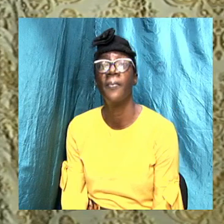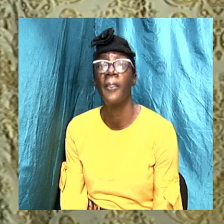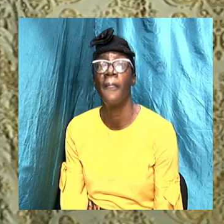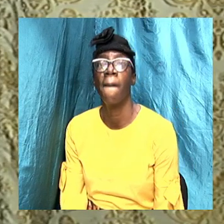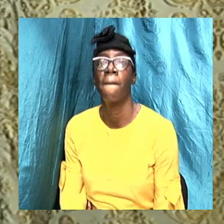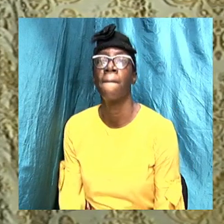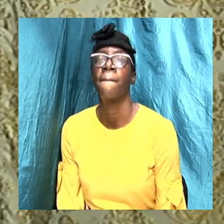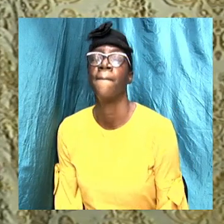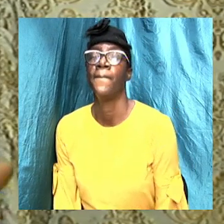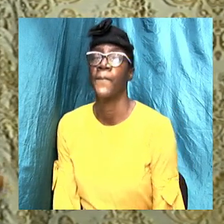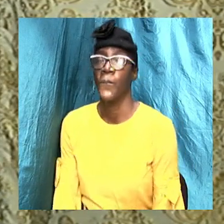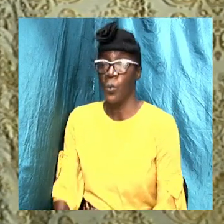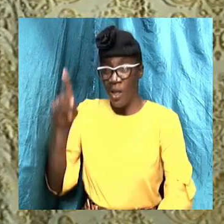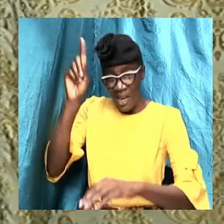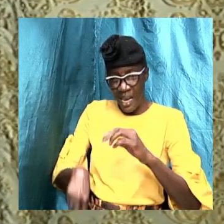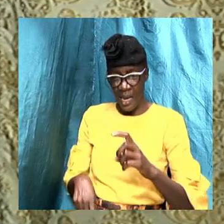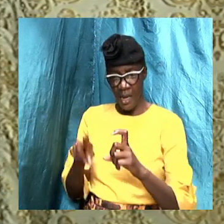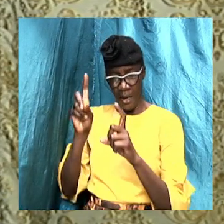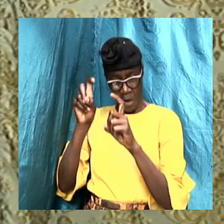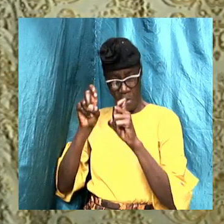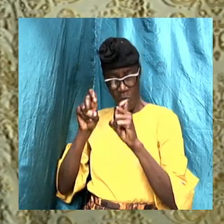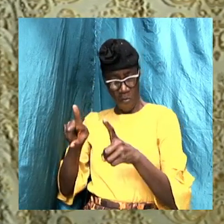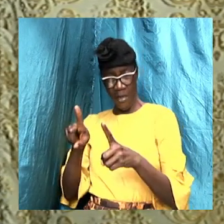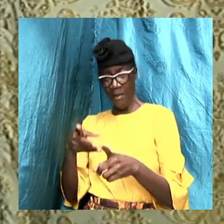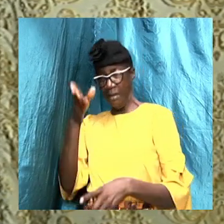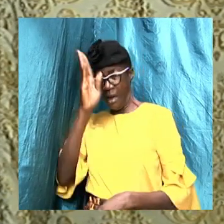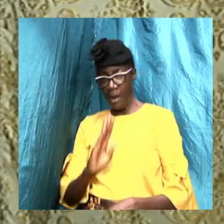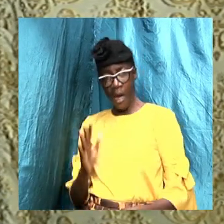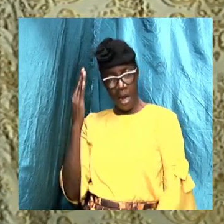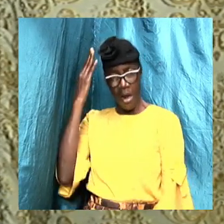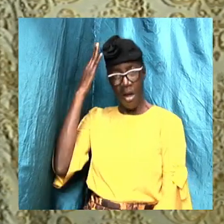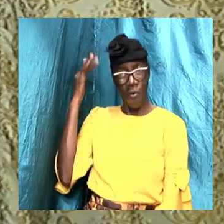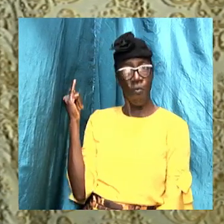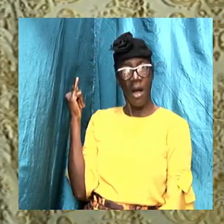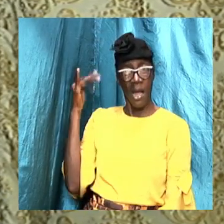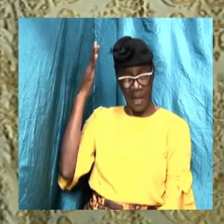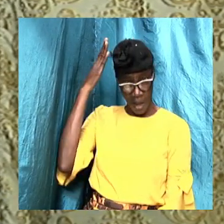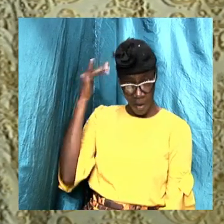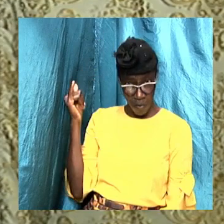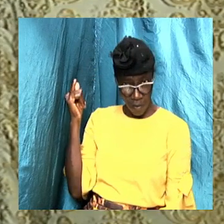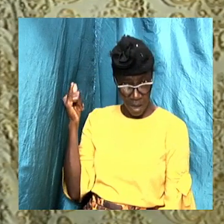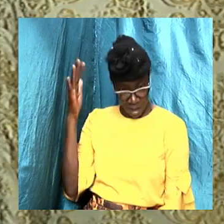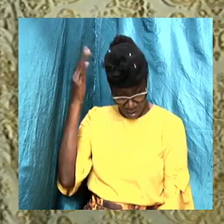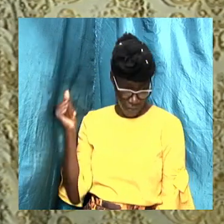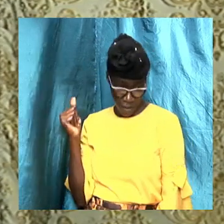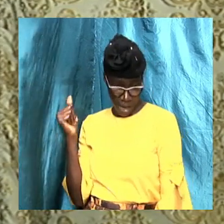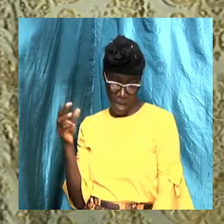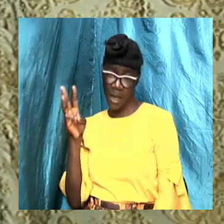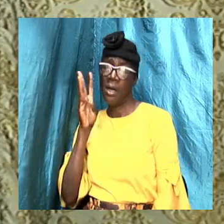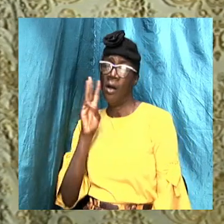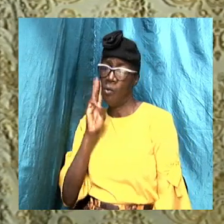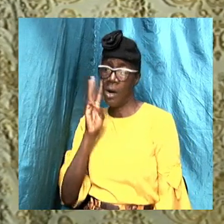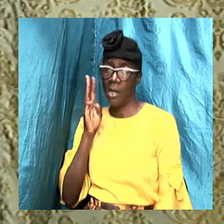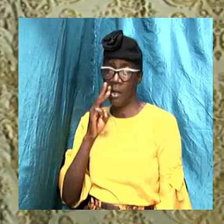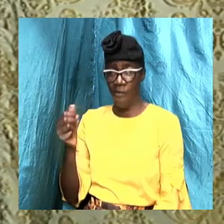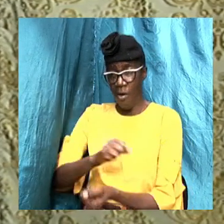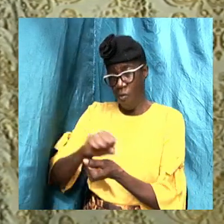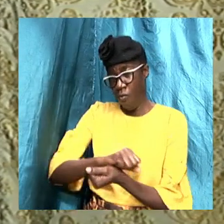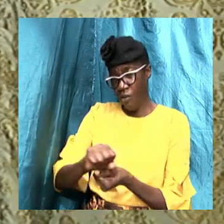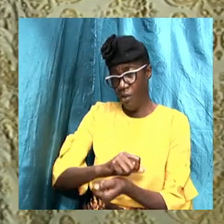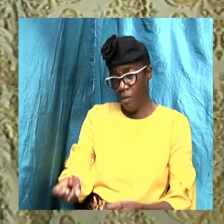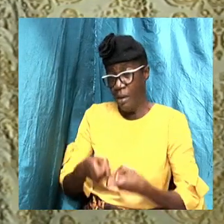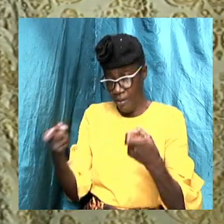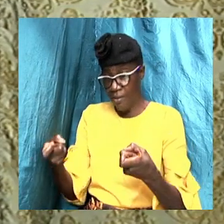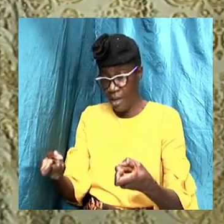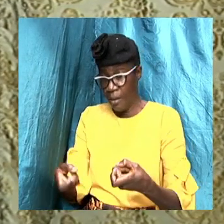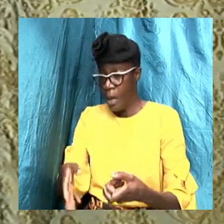So, we cannot question God. Why is it that, you know, you choose to use water for the remission of sin. God could have